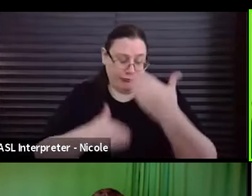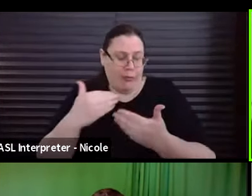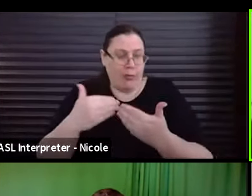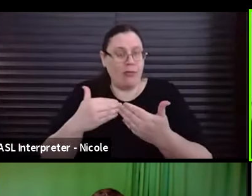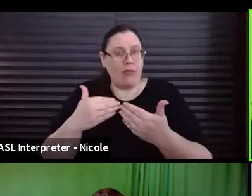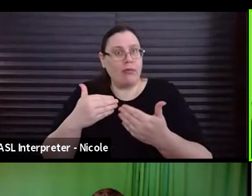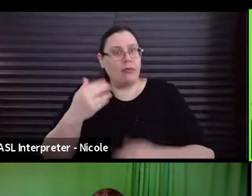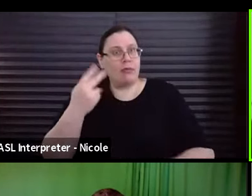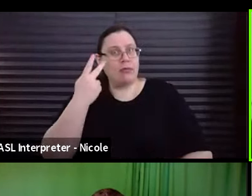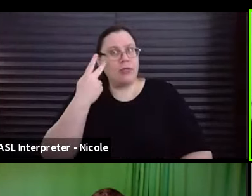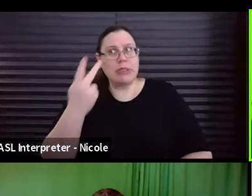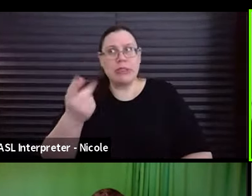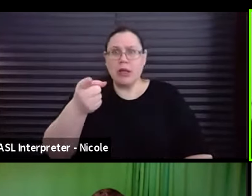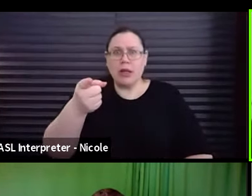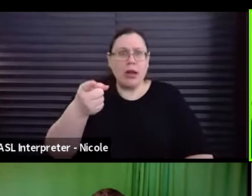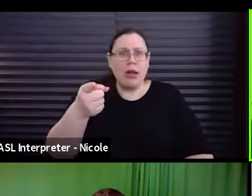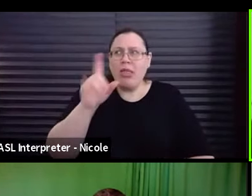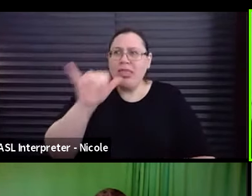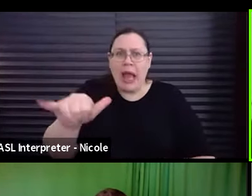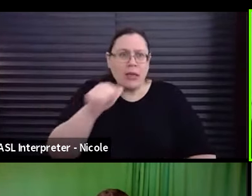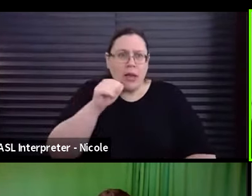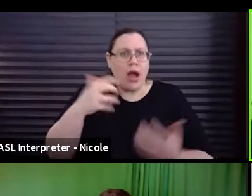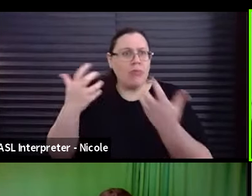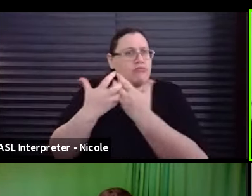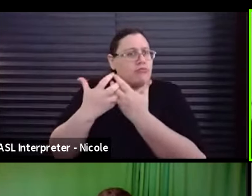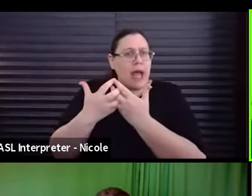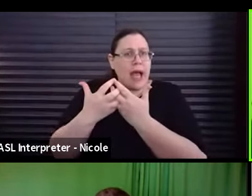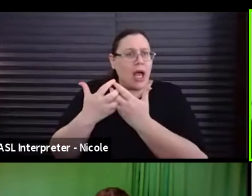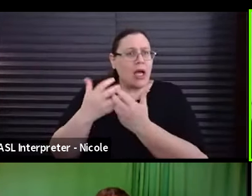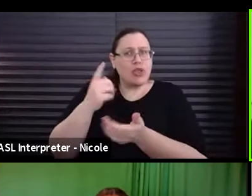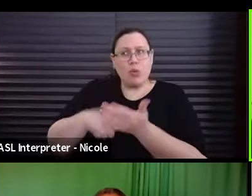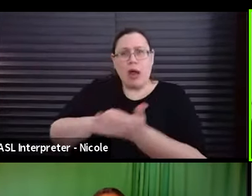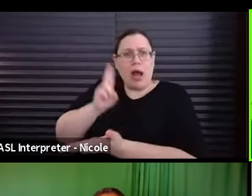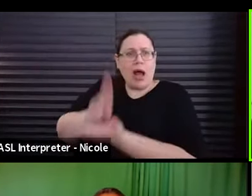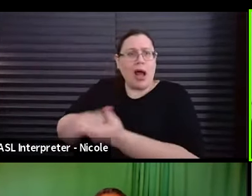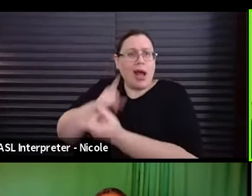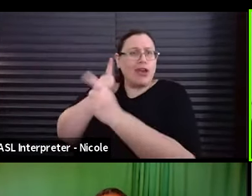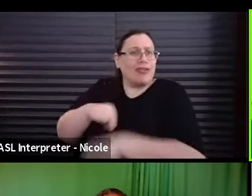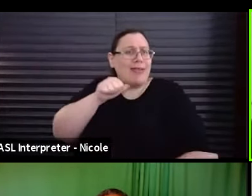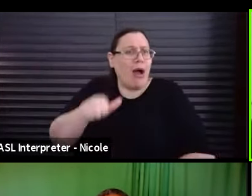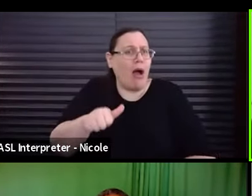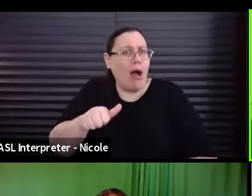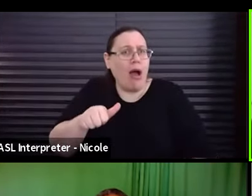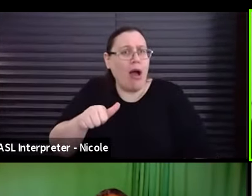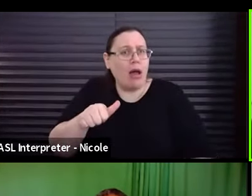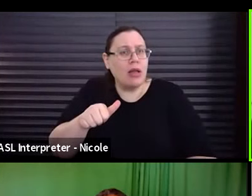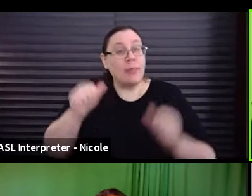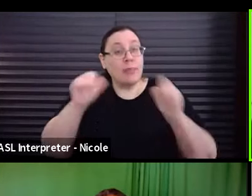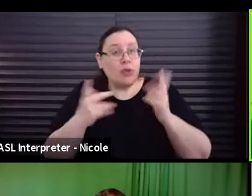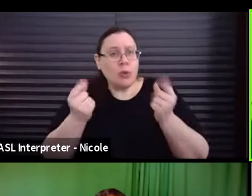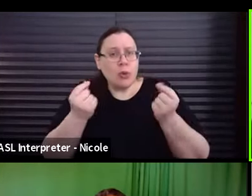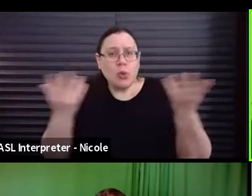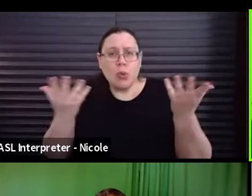uh, somewhere that maybe isn't within the parameters of what you signed onto, uh, what should that performer do? Um,